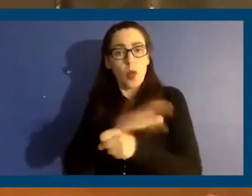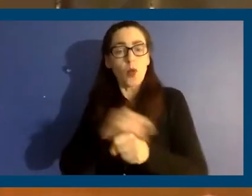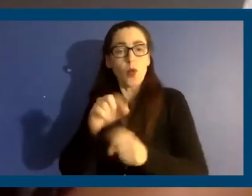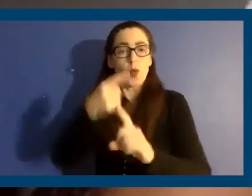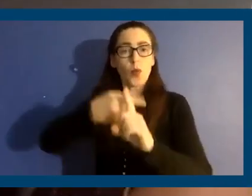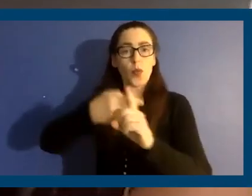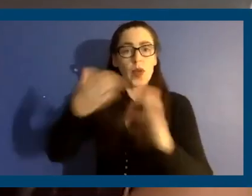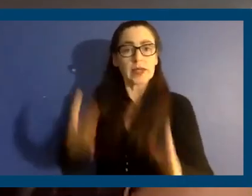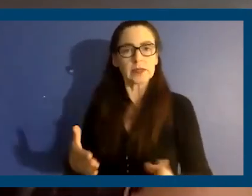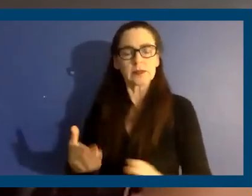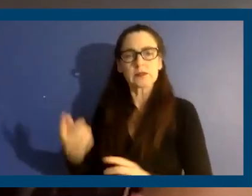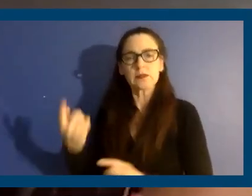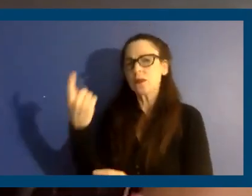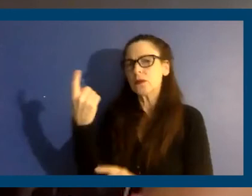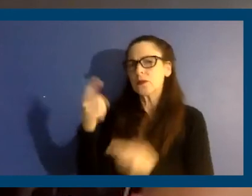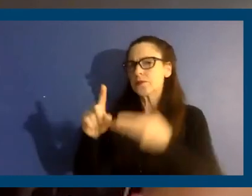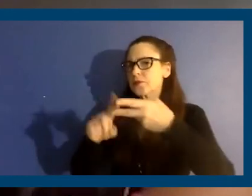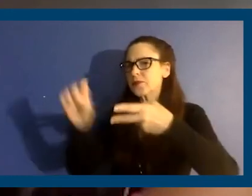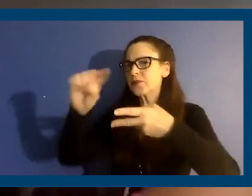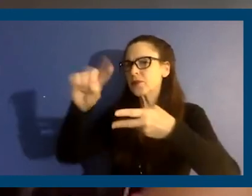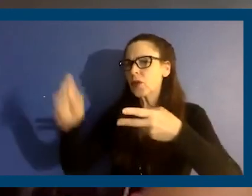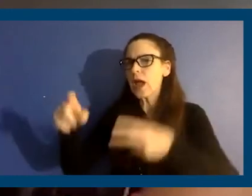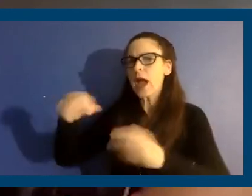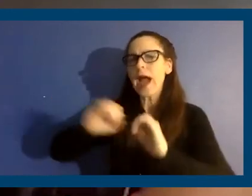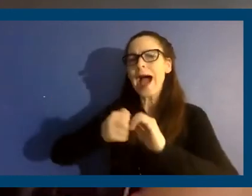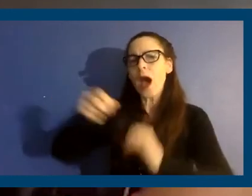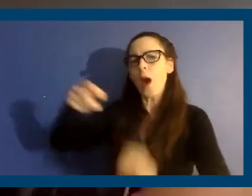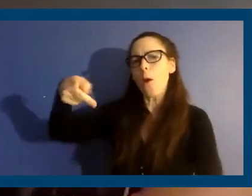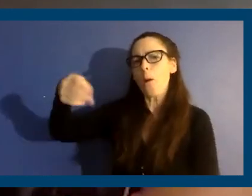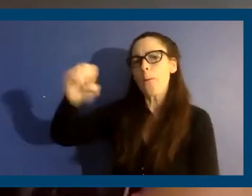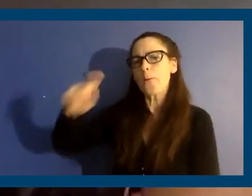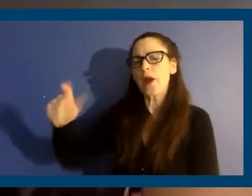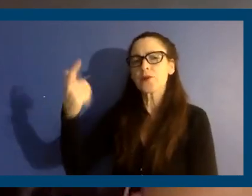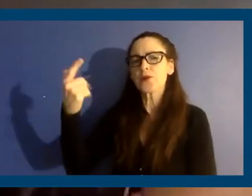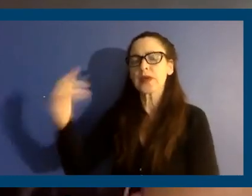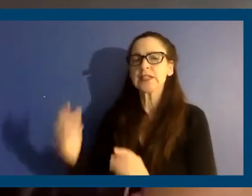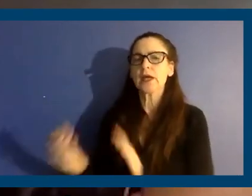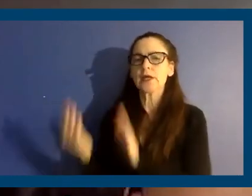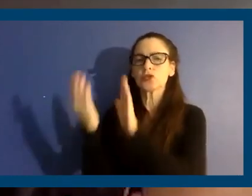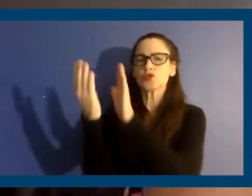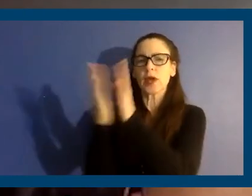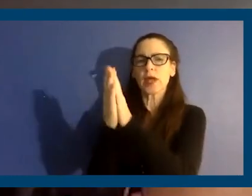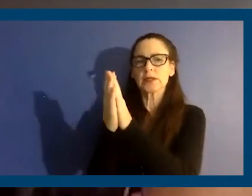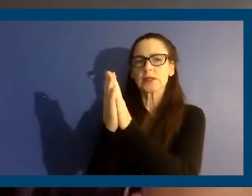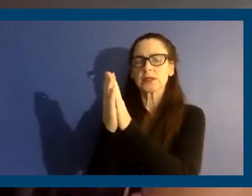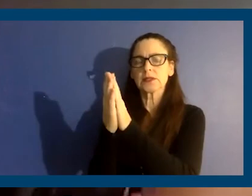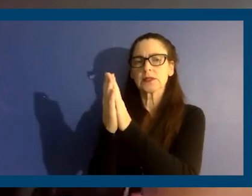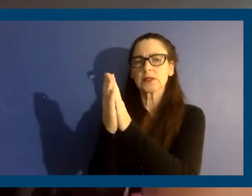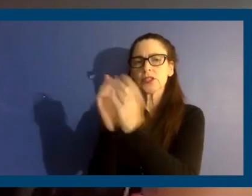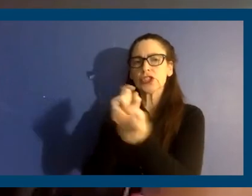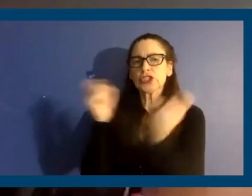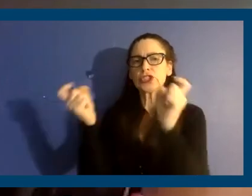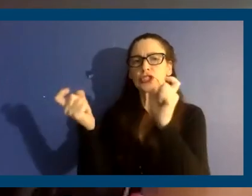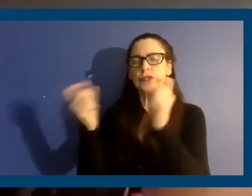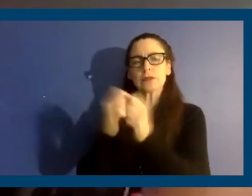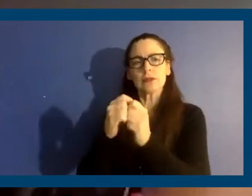There's a question about how does Prop 21 address change of ownership of a rental? Does it